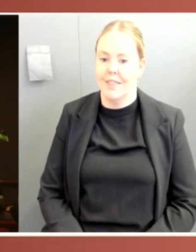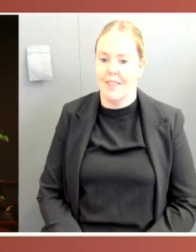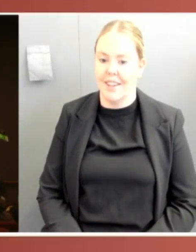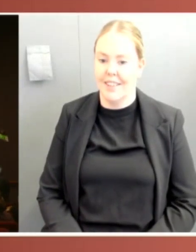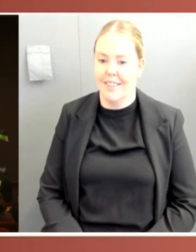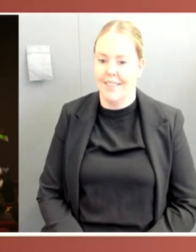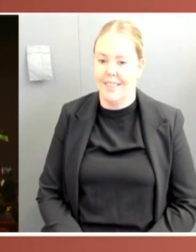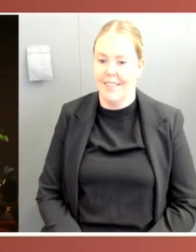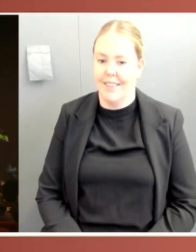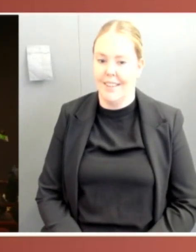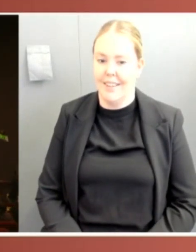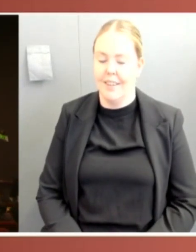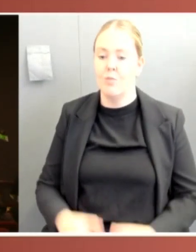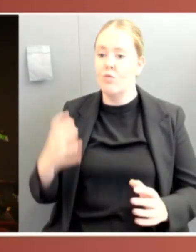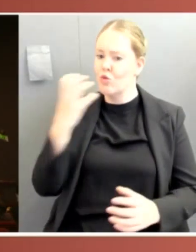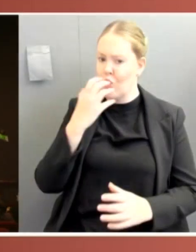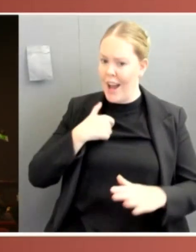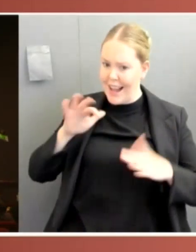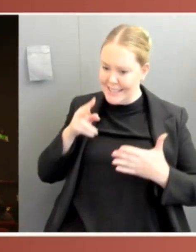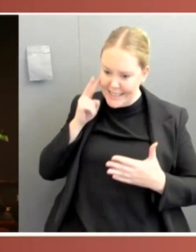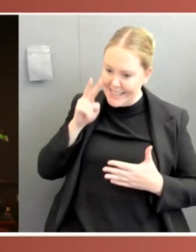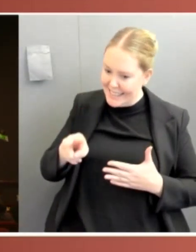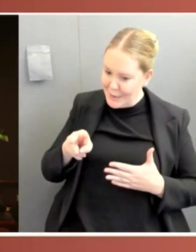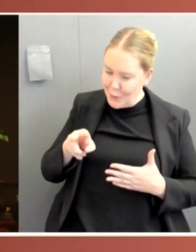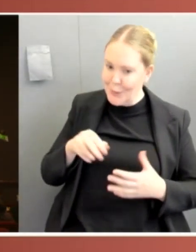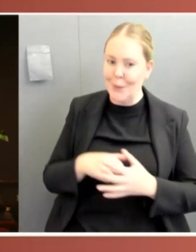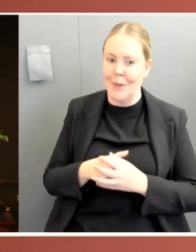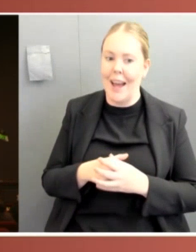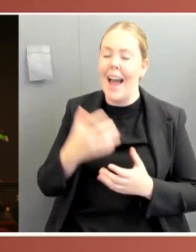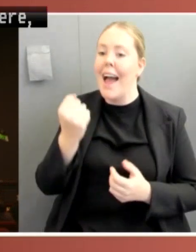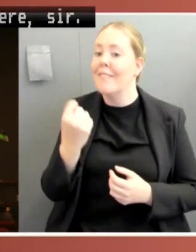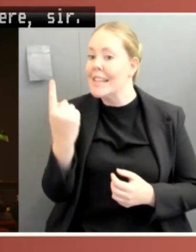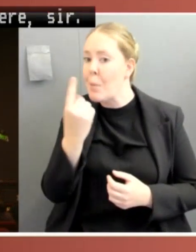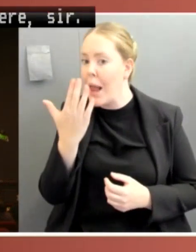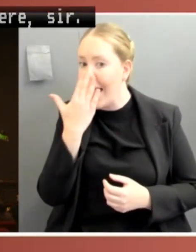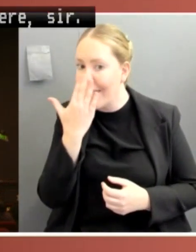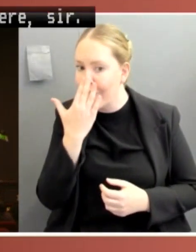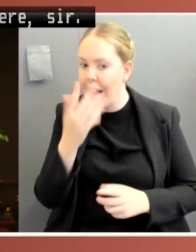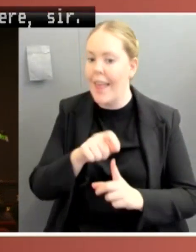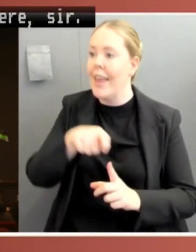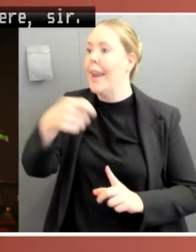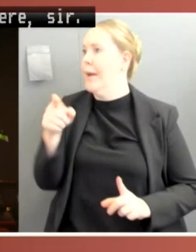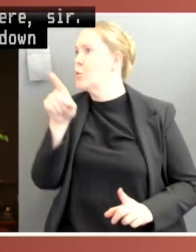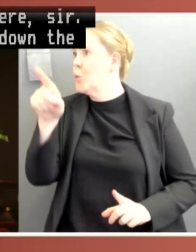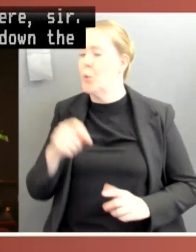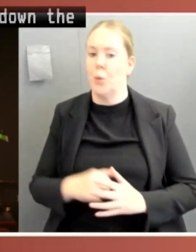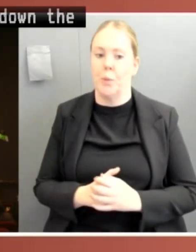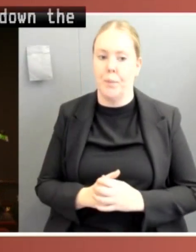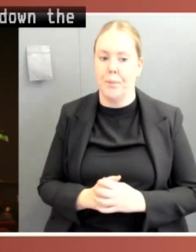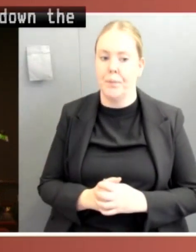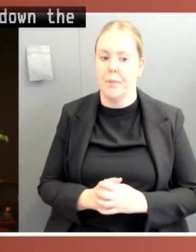Sorry, I didn't see you there, sir. I think we've got someone down the front first and then we'll come to you. You mentioned the